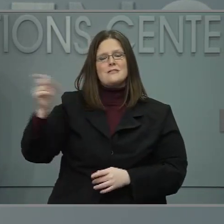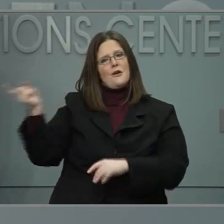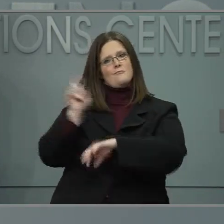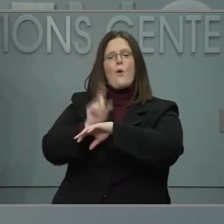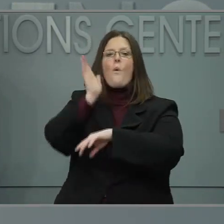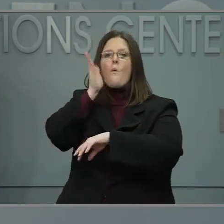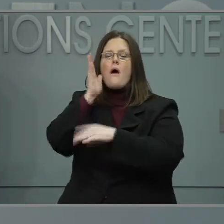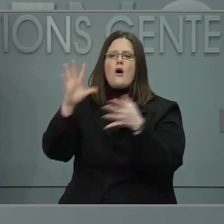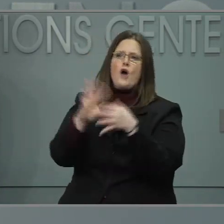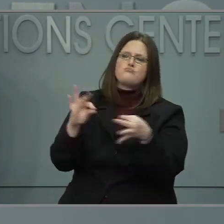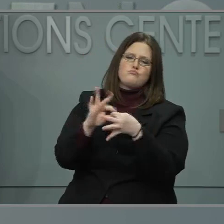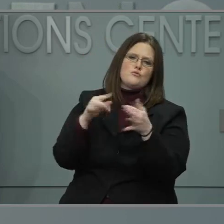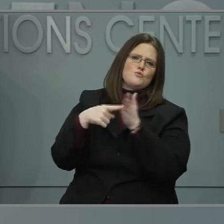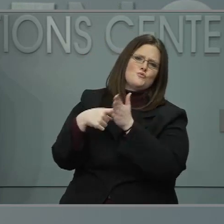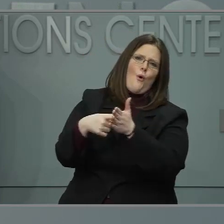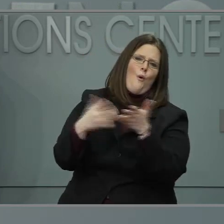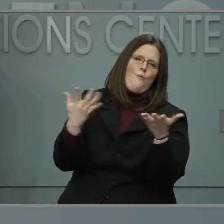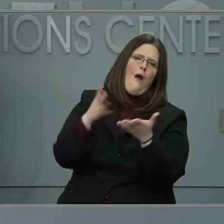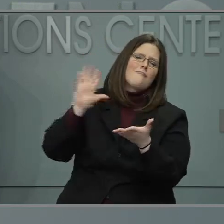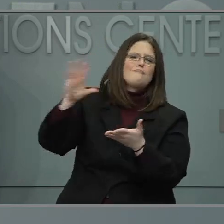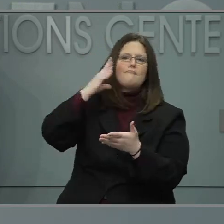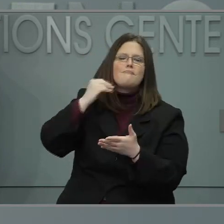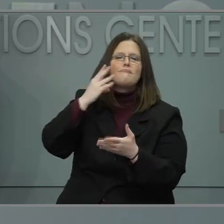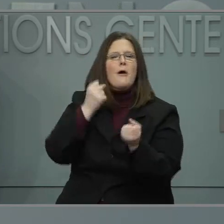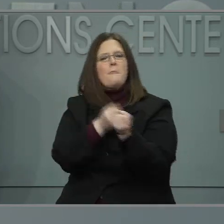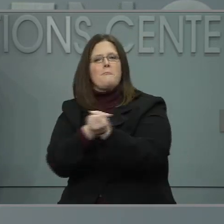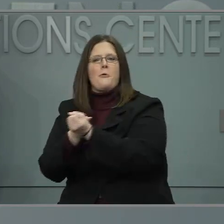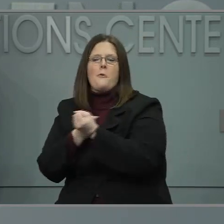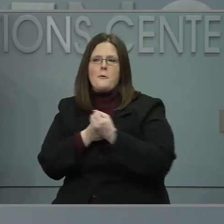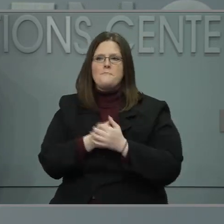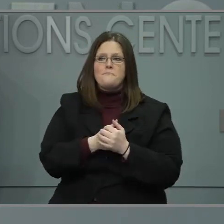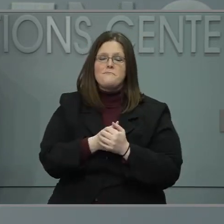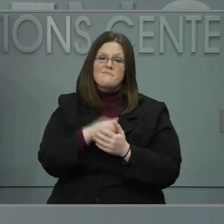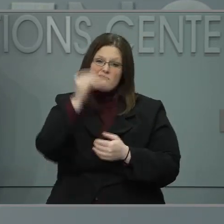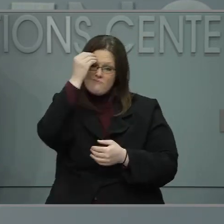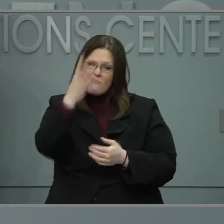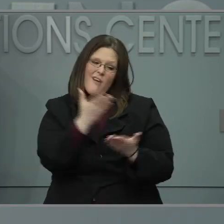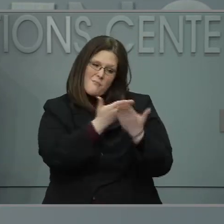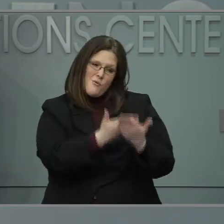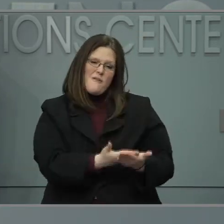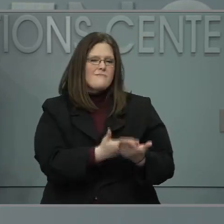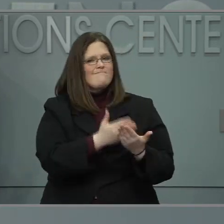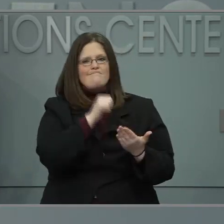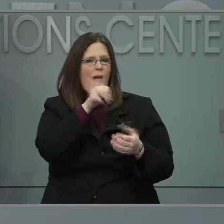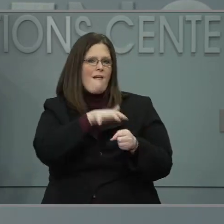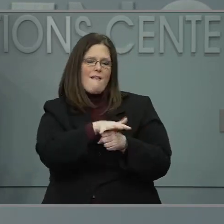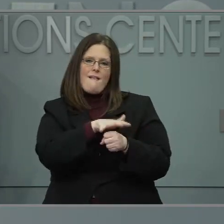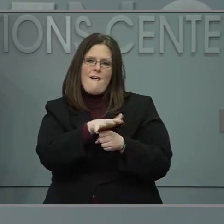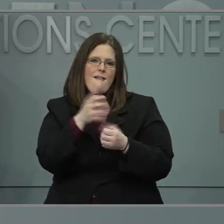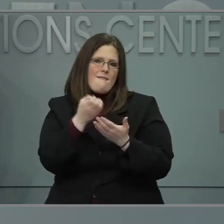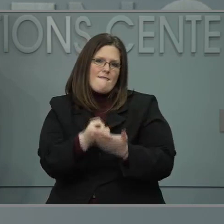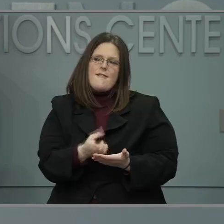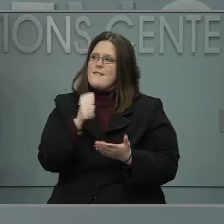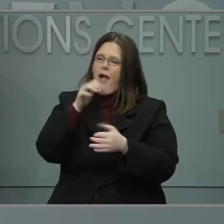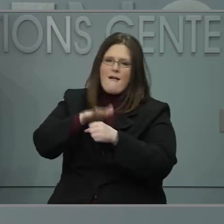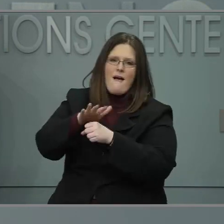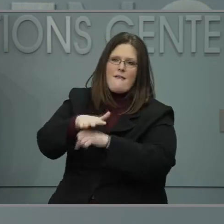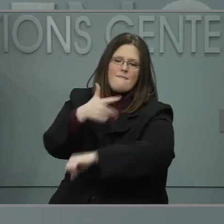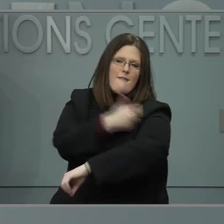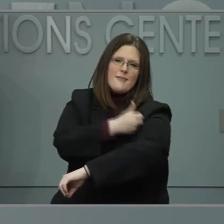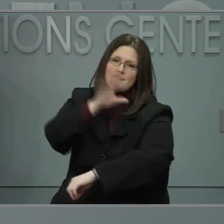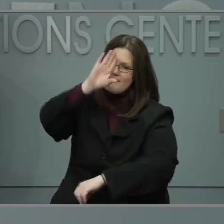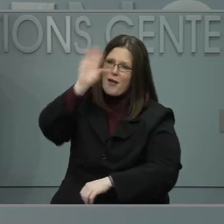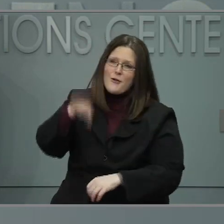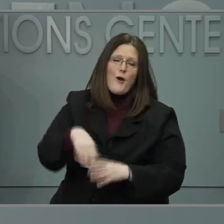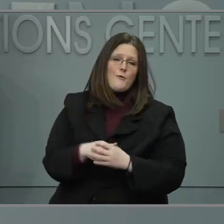vaccine available. Supplies remain low, which means that many people have to wait and I know that that is frustrating.